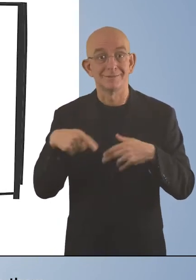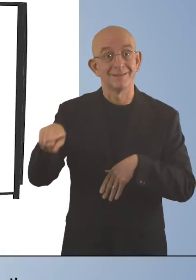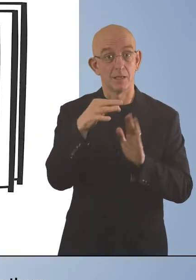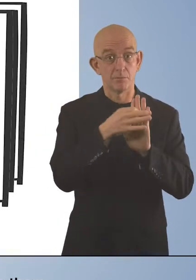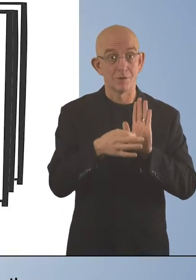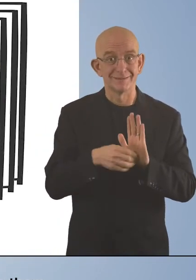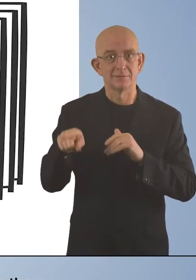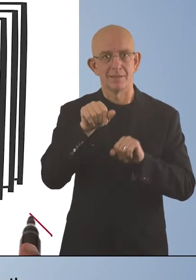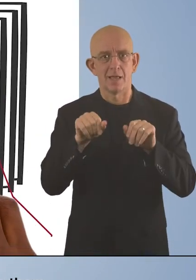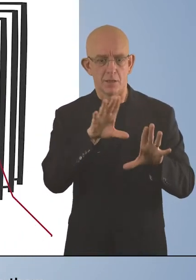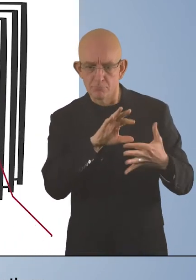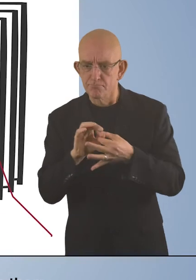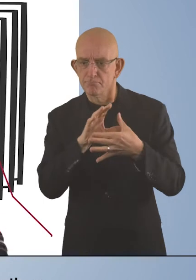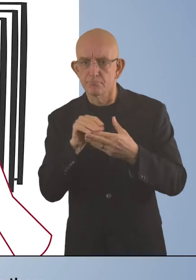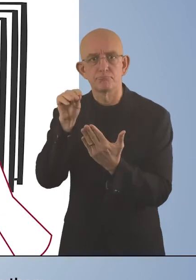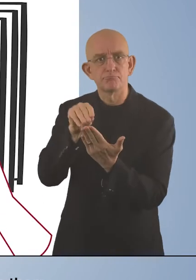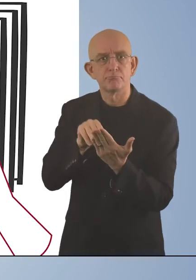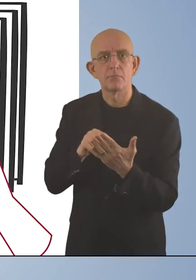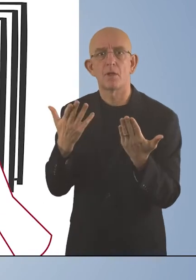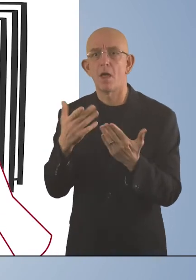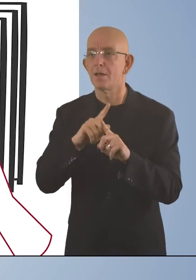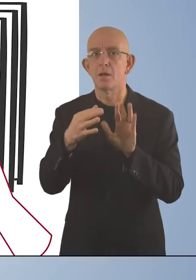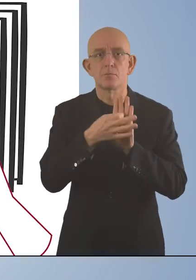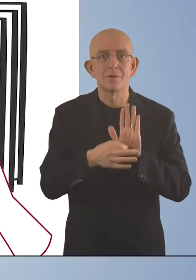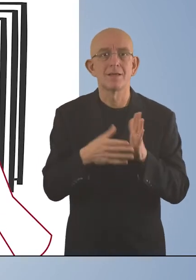can refer to them when designing policies and programs.